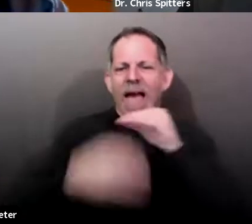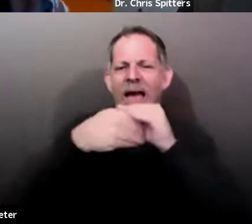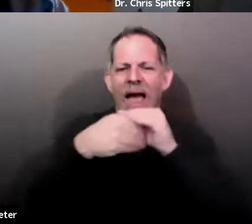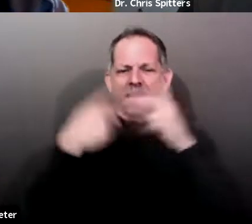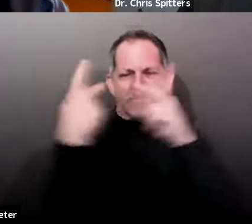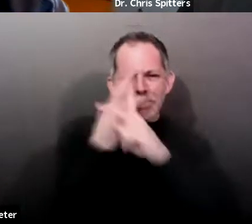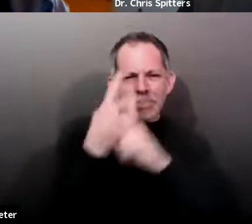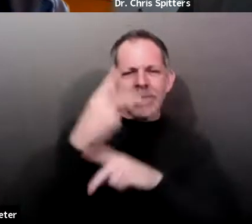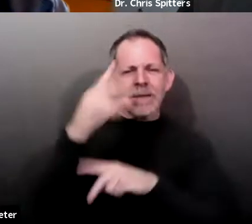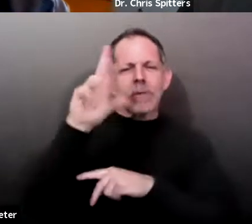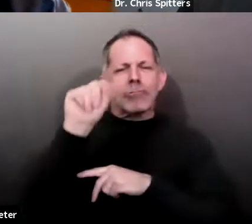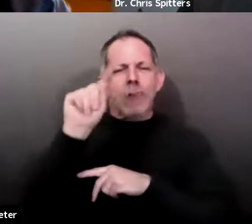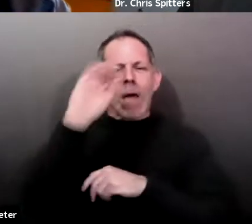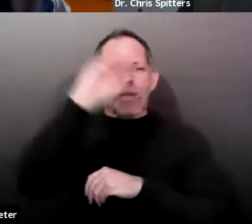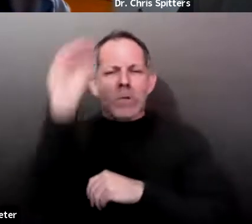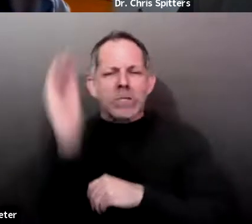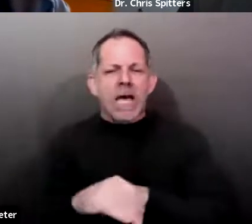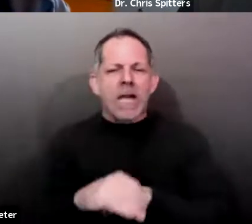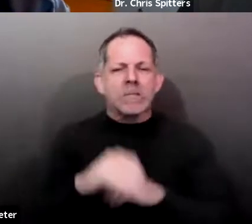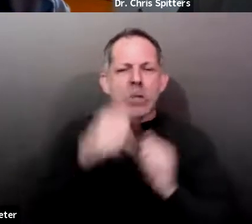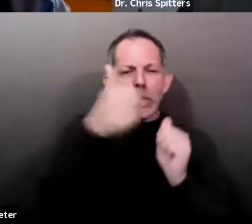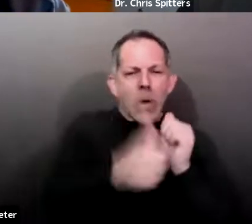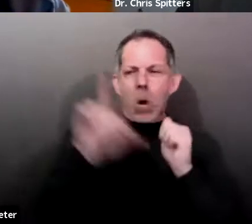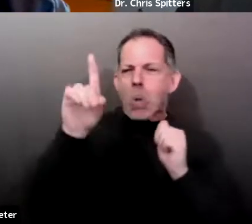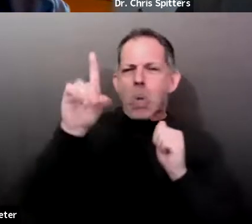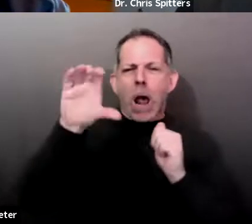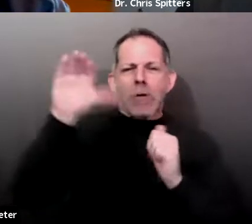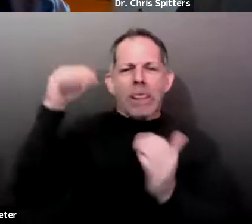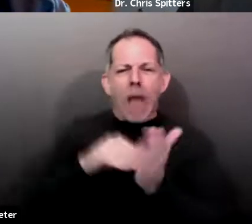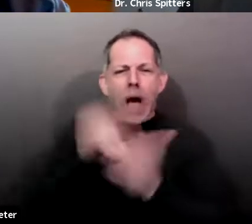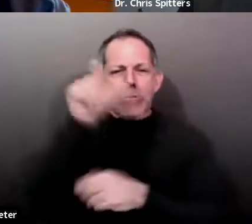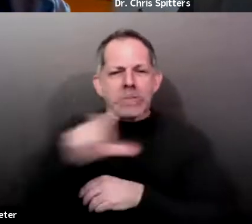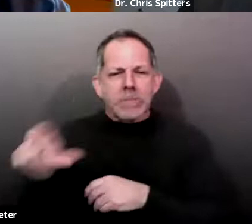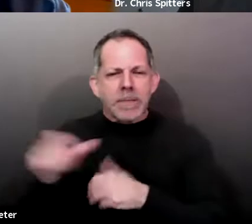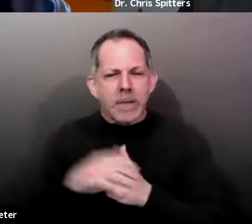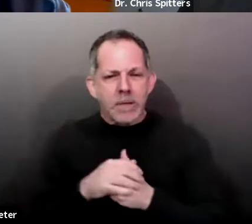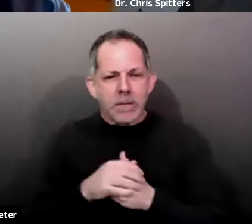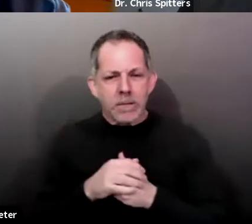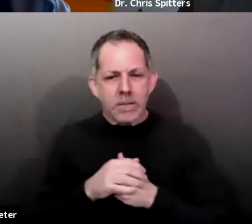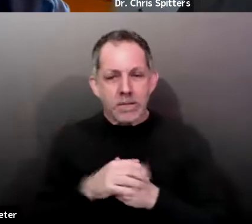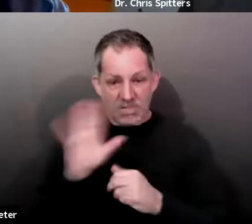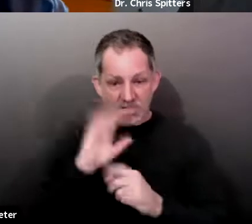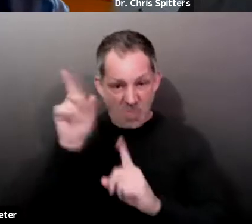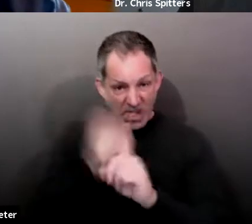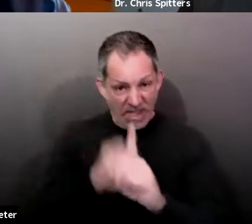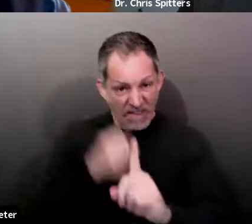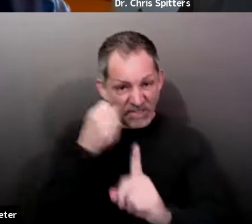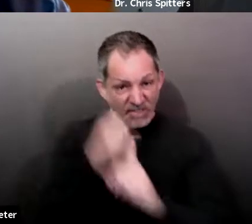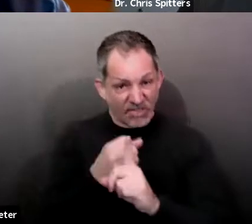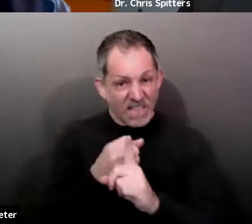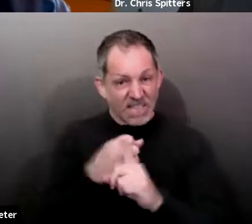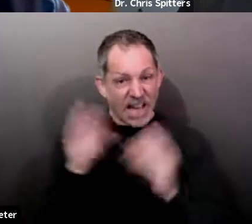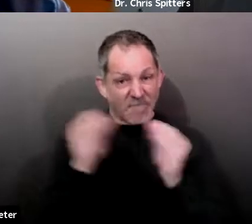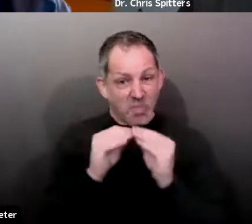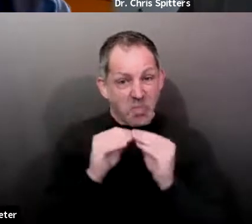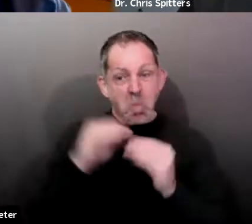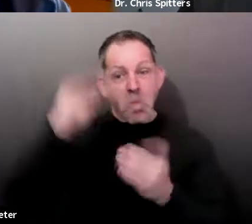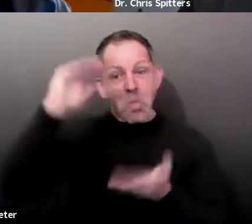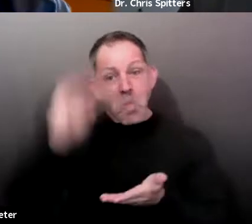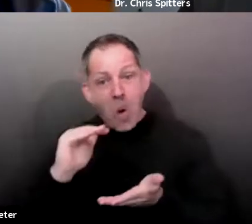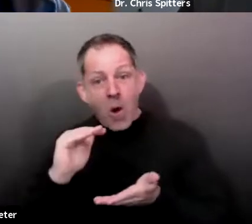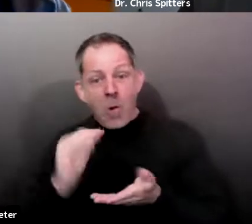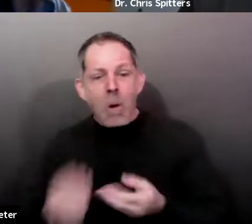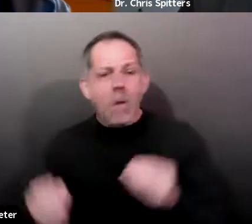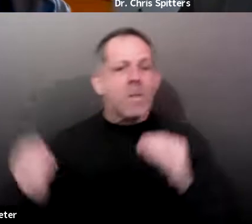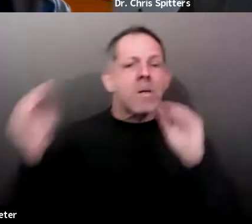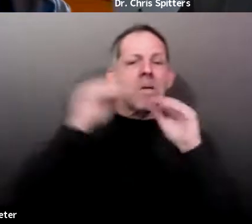a hundred thousand wasn't really, uh, significantly affected by having more or fewer tests. Your, your confidence that that number is